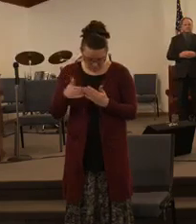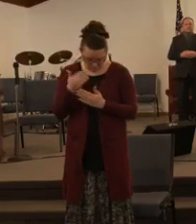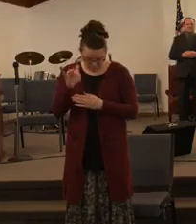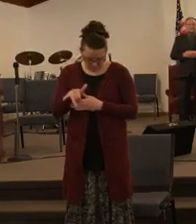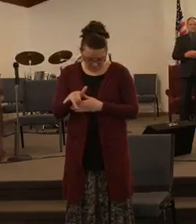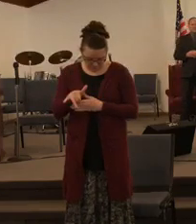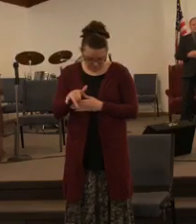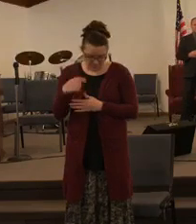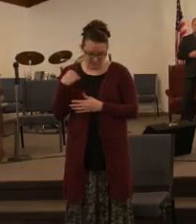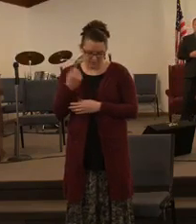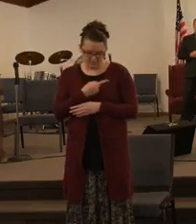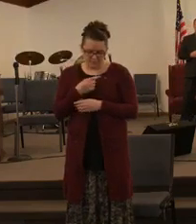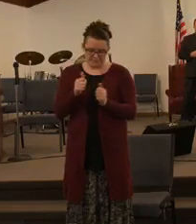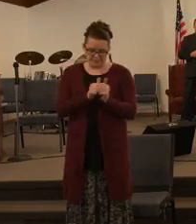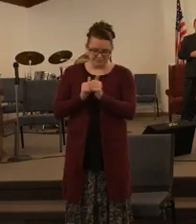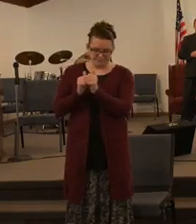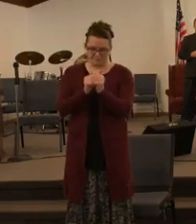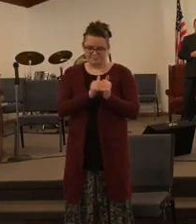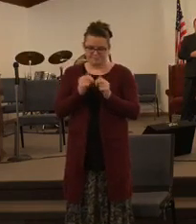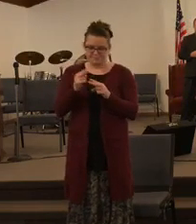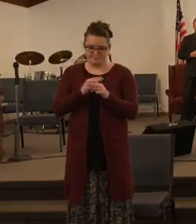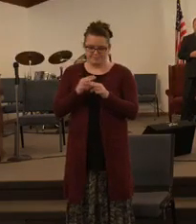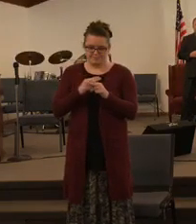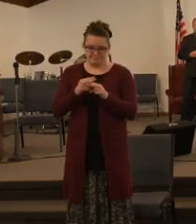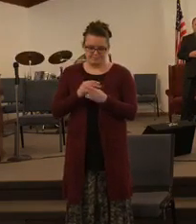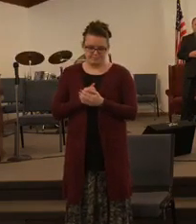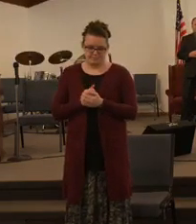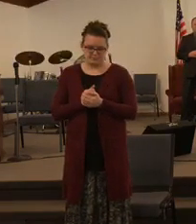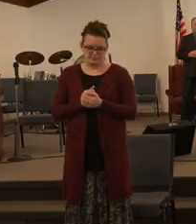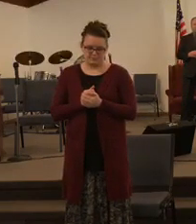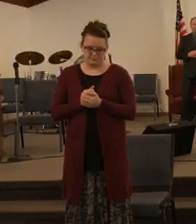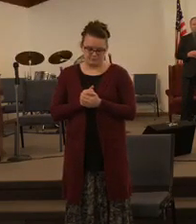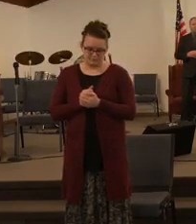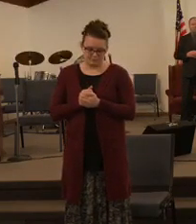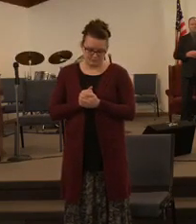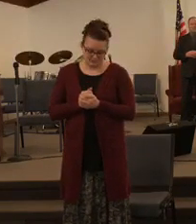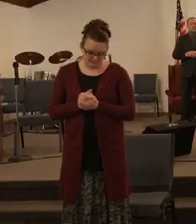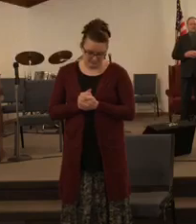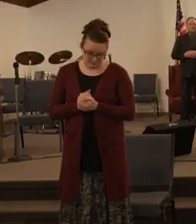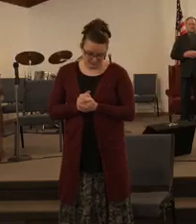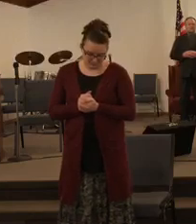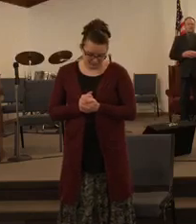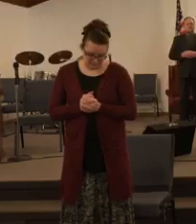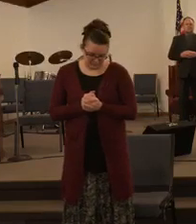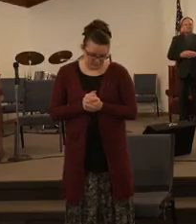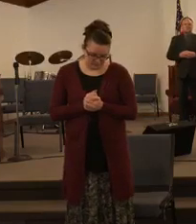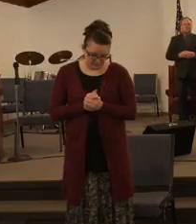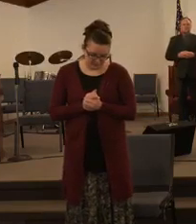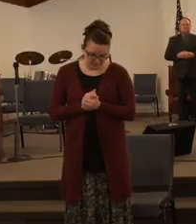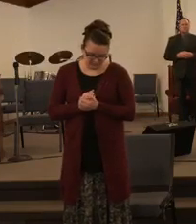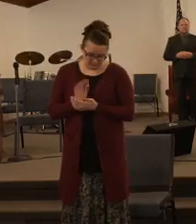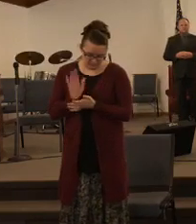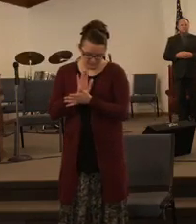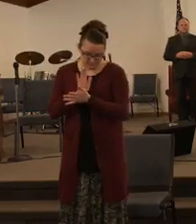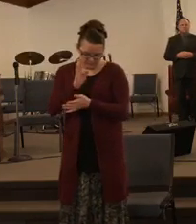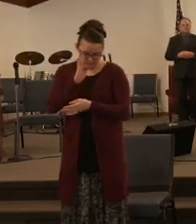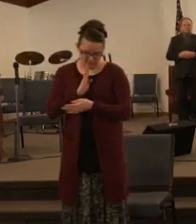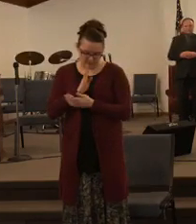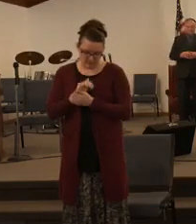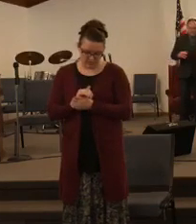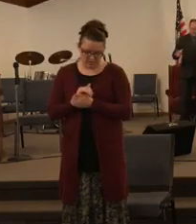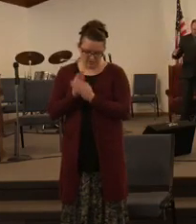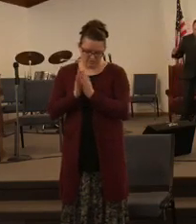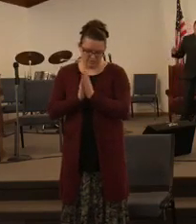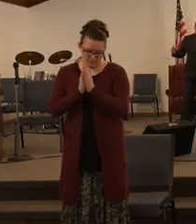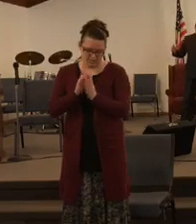we're going to be back together here real soon just hang in there we're moving in the right direction praise God let's pray Lord